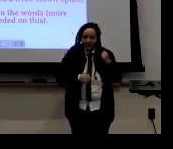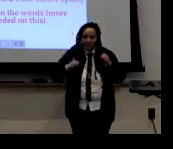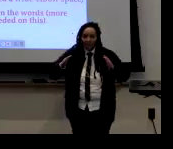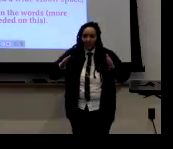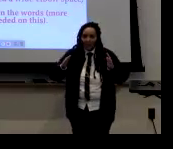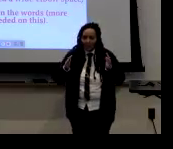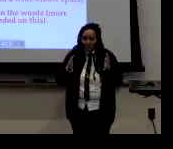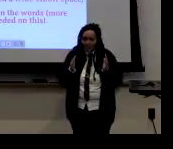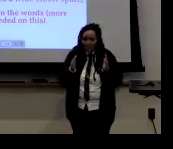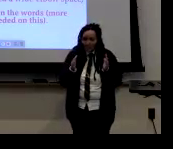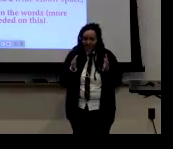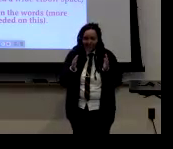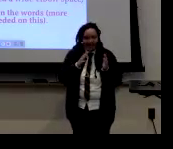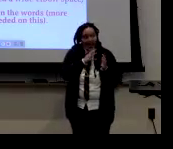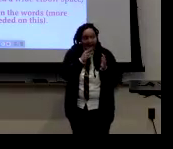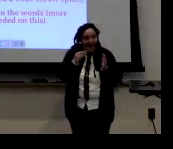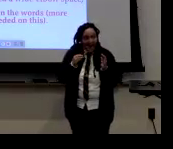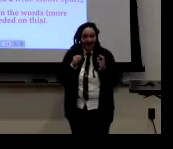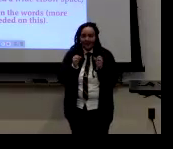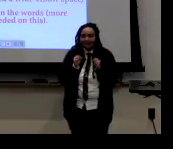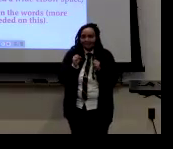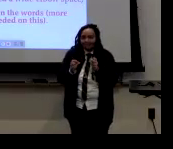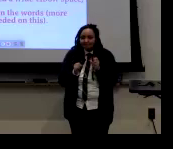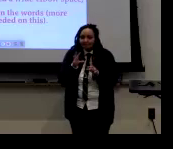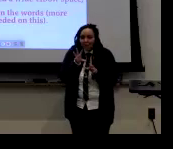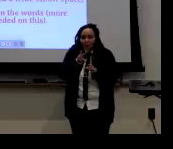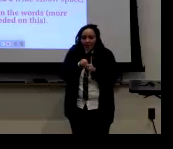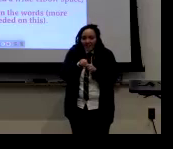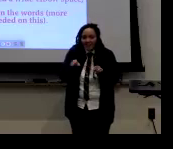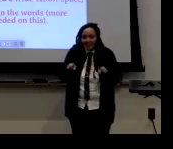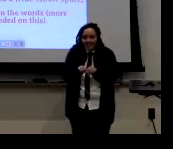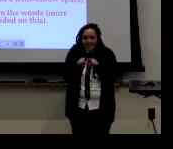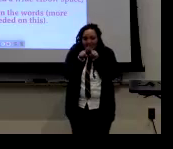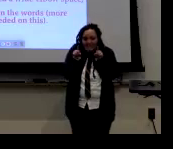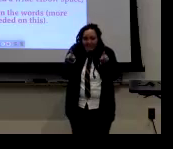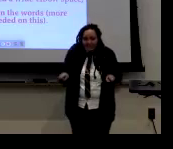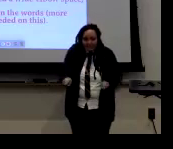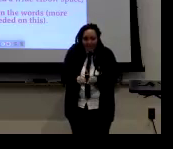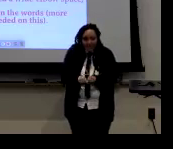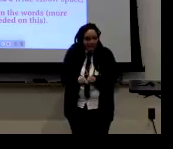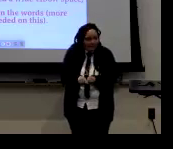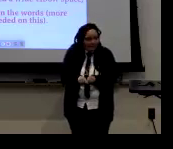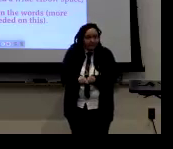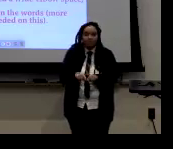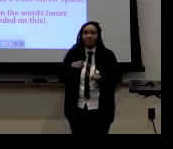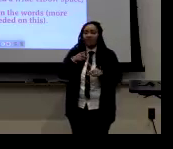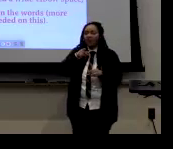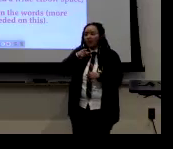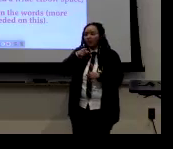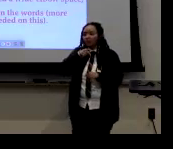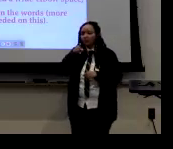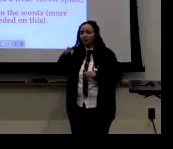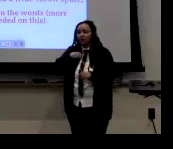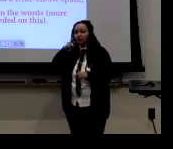uh, there's a specific expectation to what their signing should be. Um, their signing should be feminine. It should be in this small sign